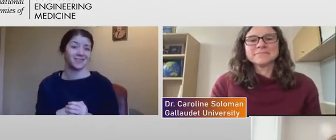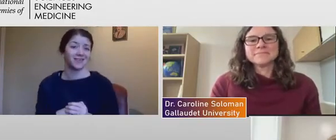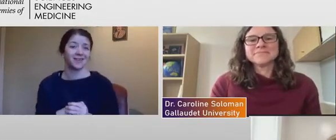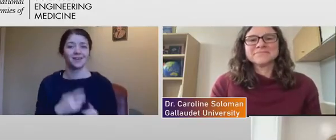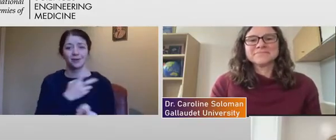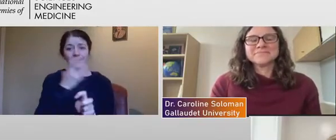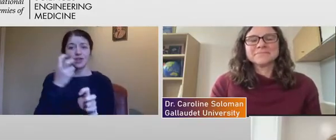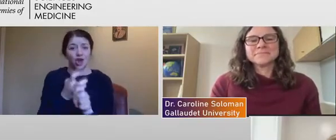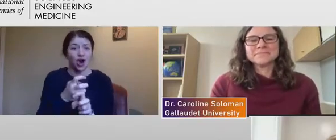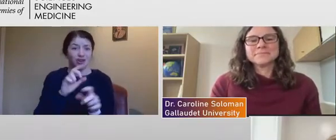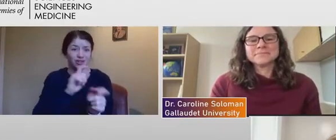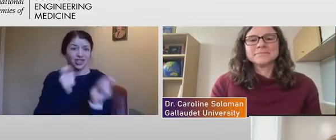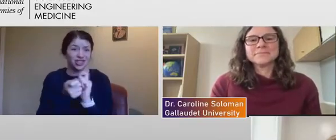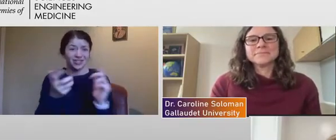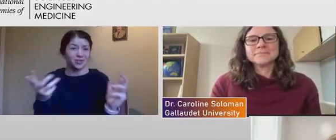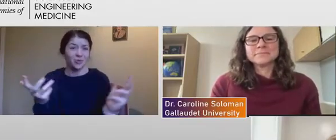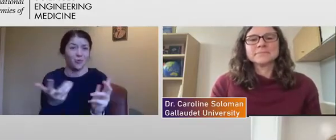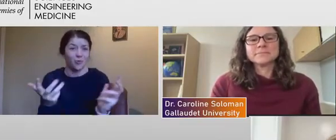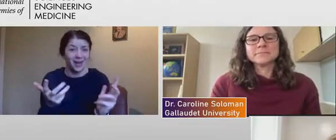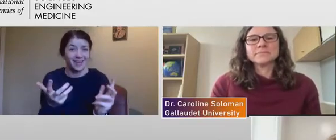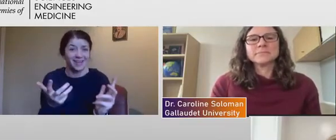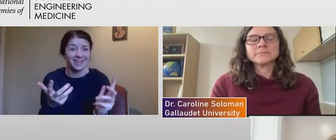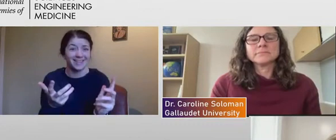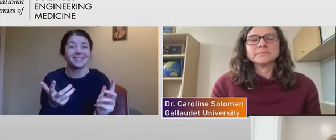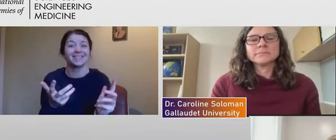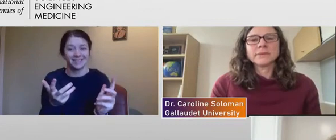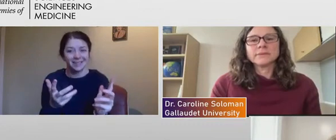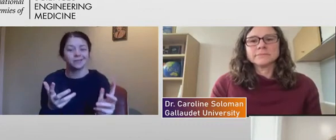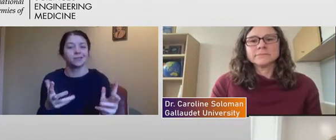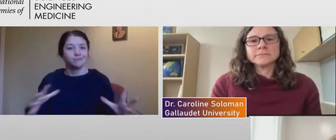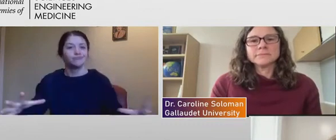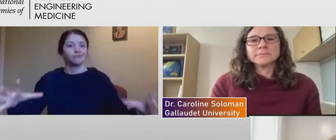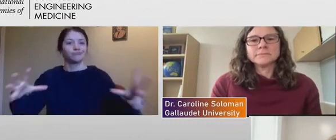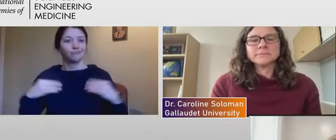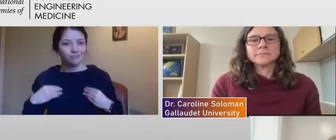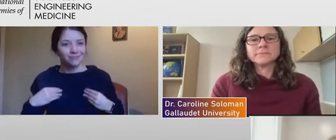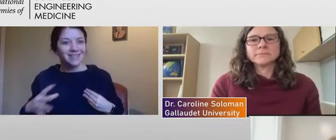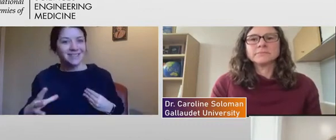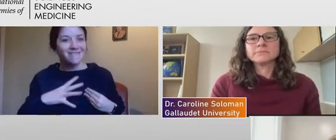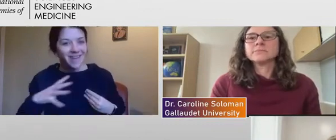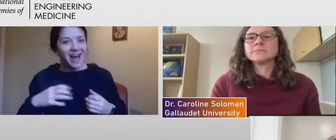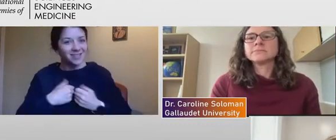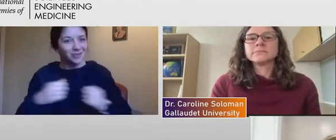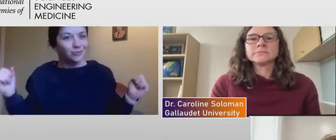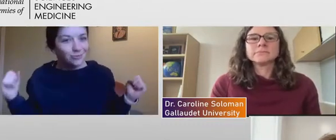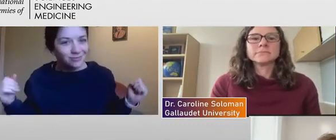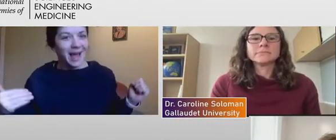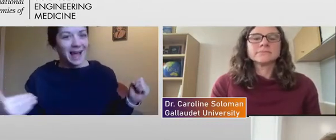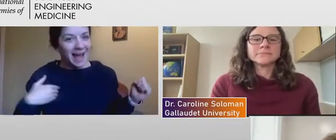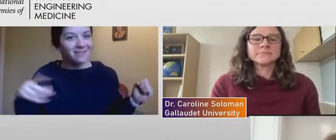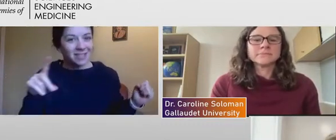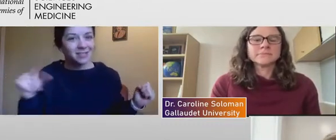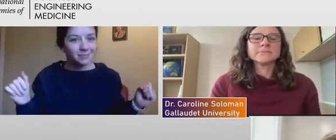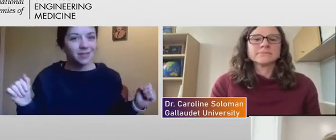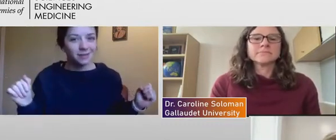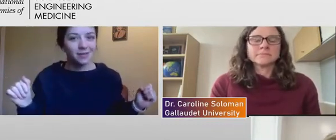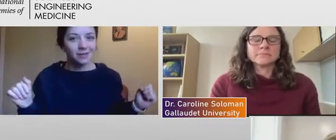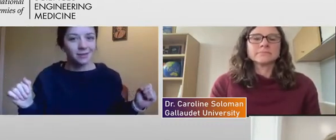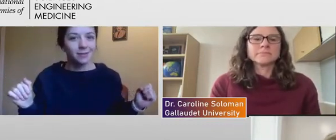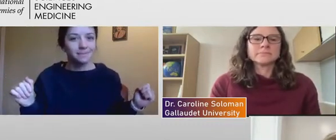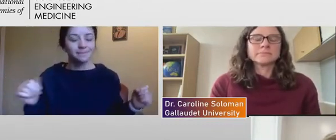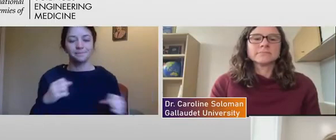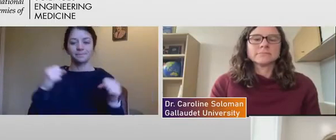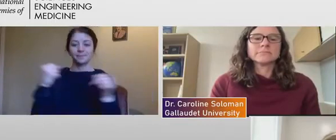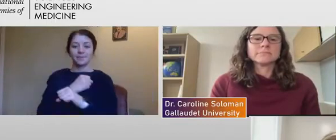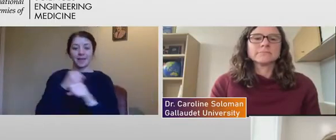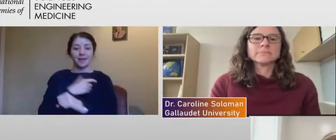change is making it okay to admit that you have a disability, right? Um, the statistic that I shared